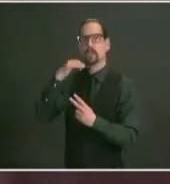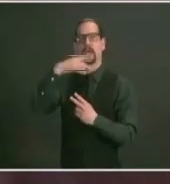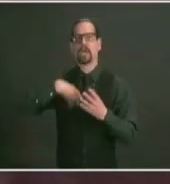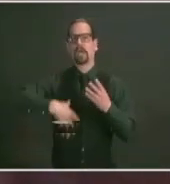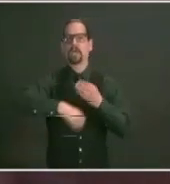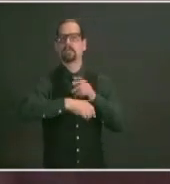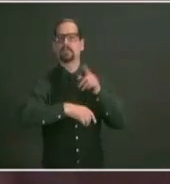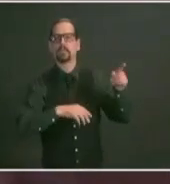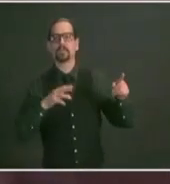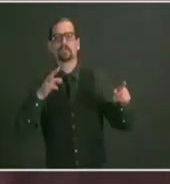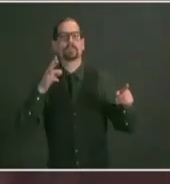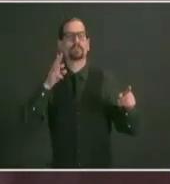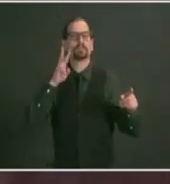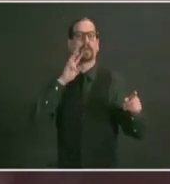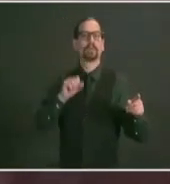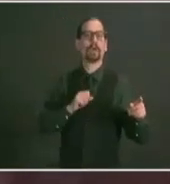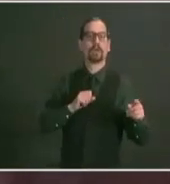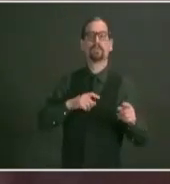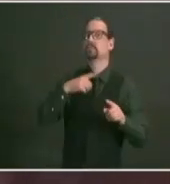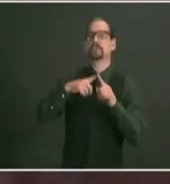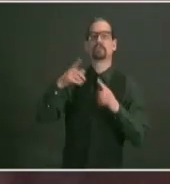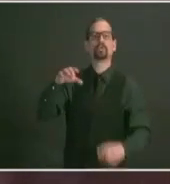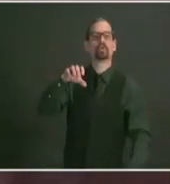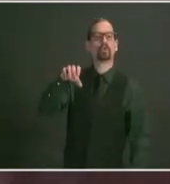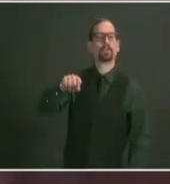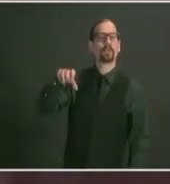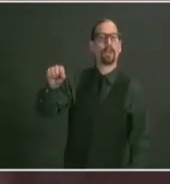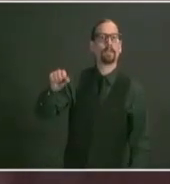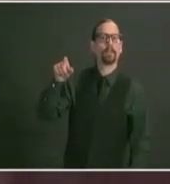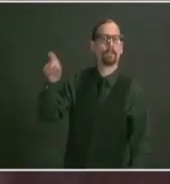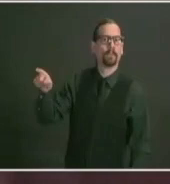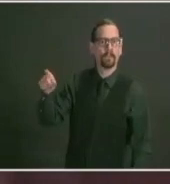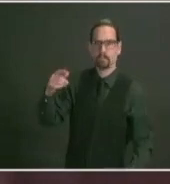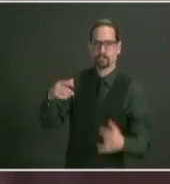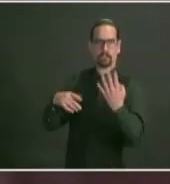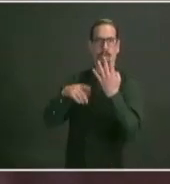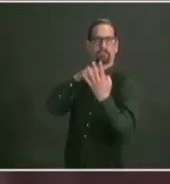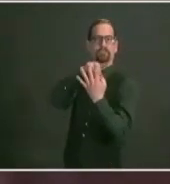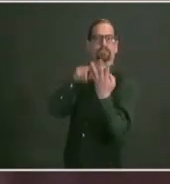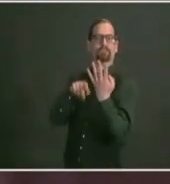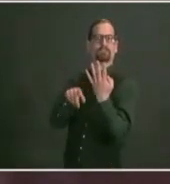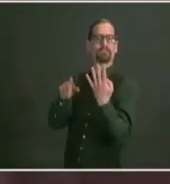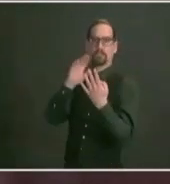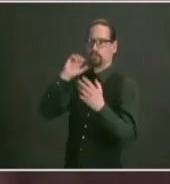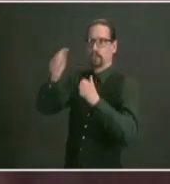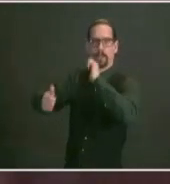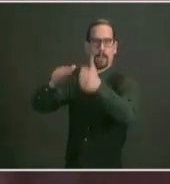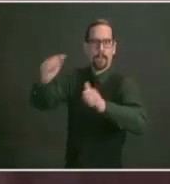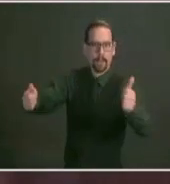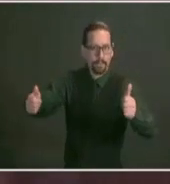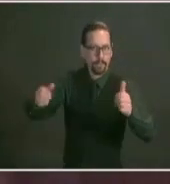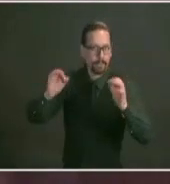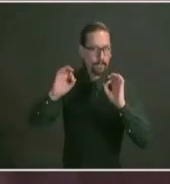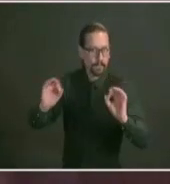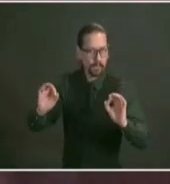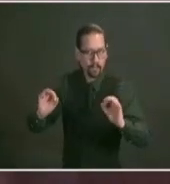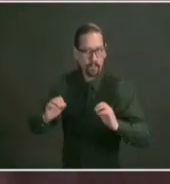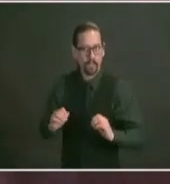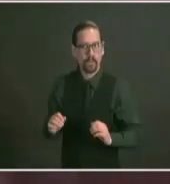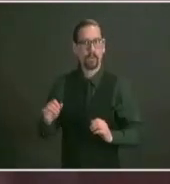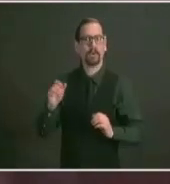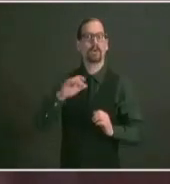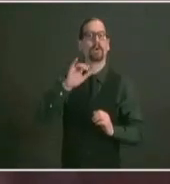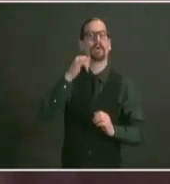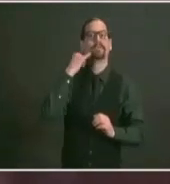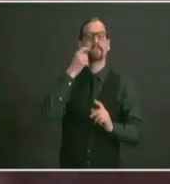in rhode island just as cvs and walgreens when eligible you'll be able to go on the websites for stop and